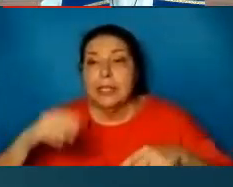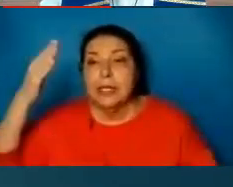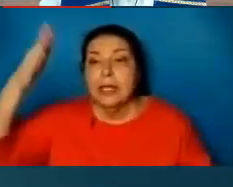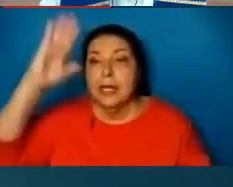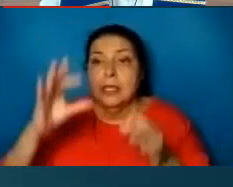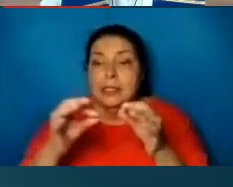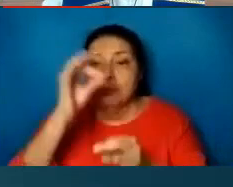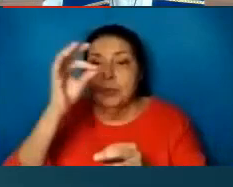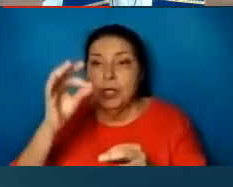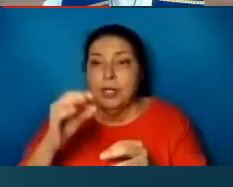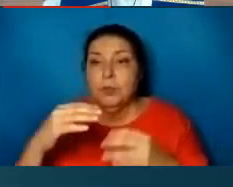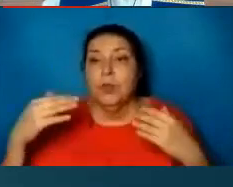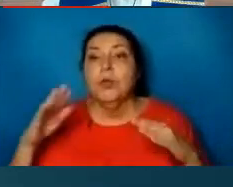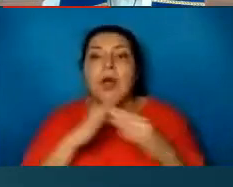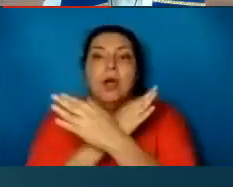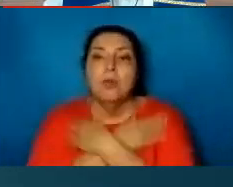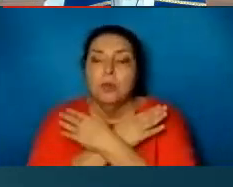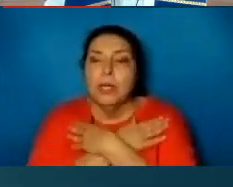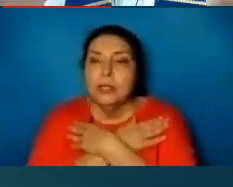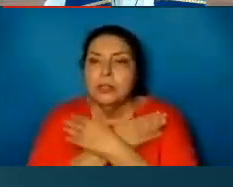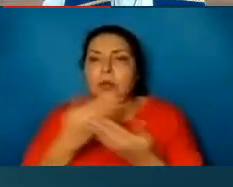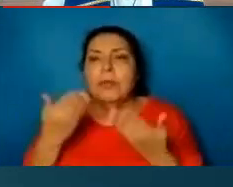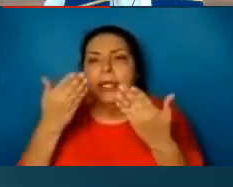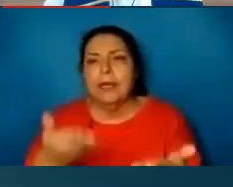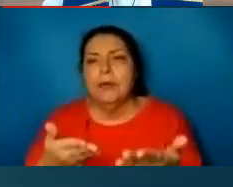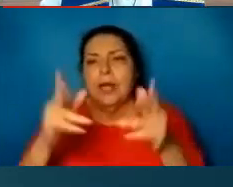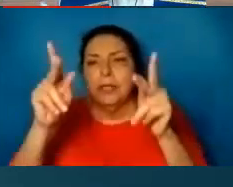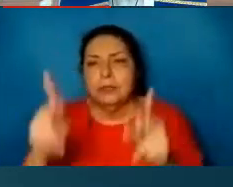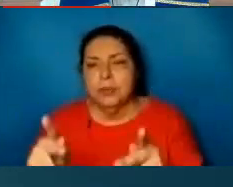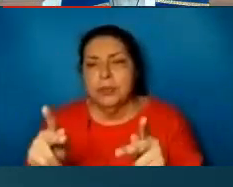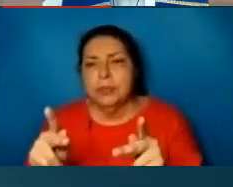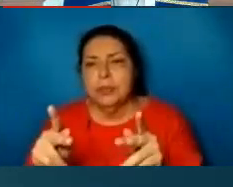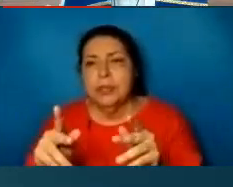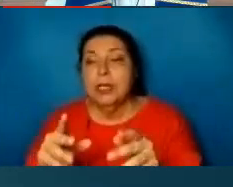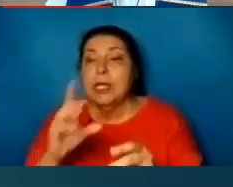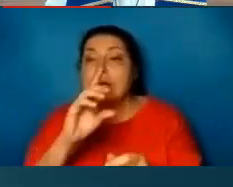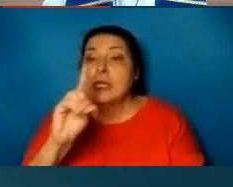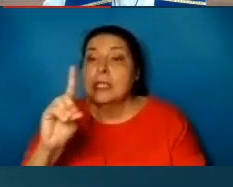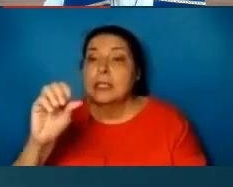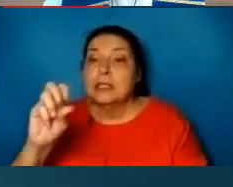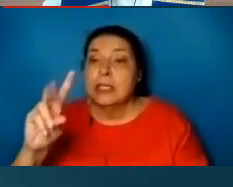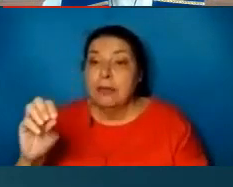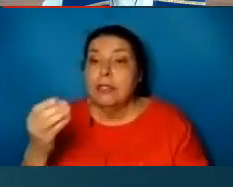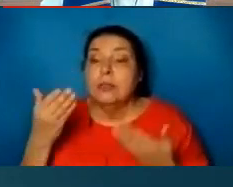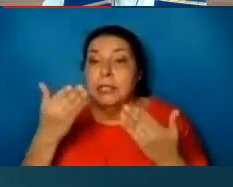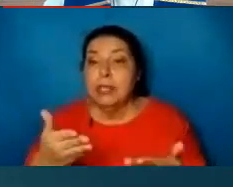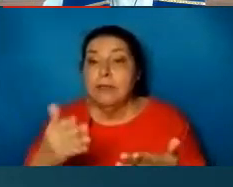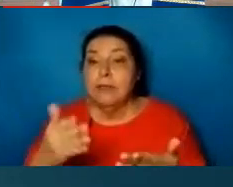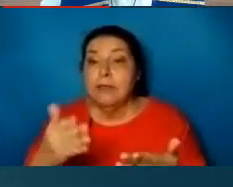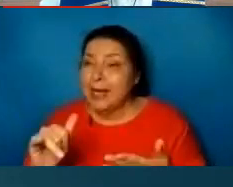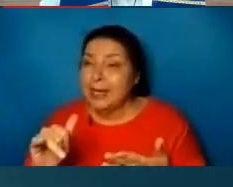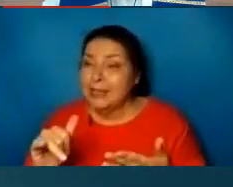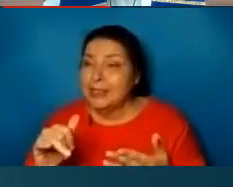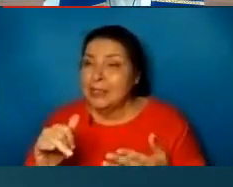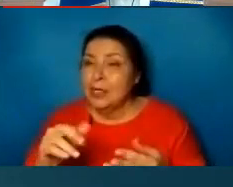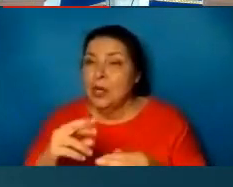would rest upon this one. David, to hold this office, that of king, this was